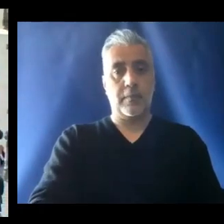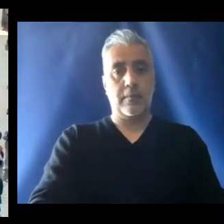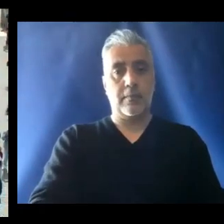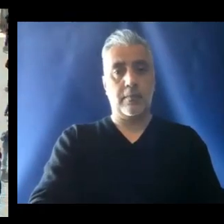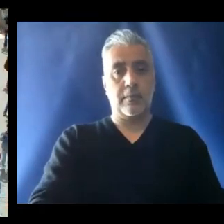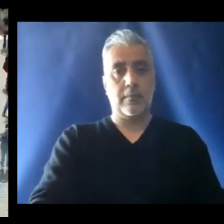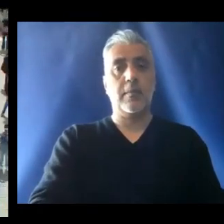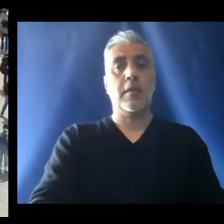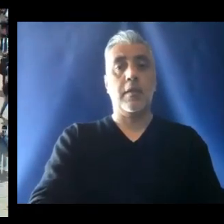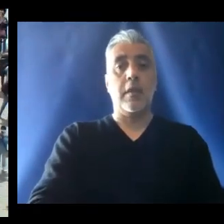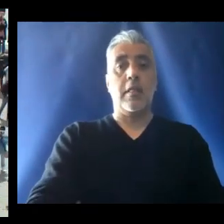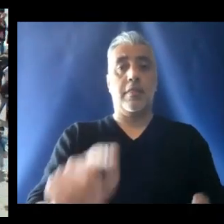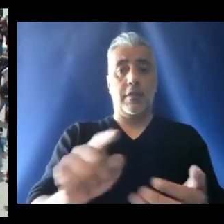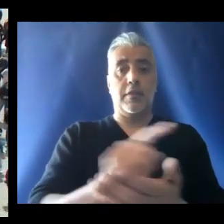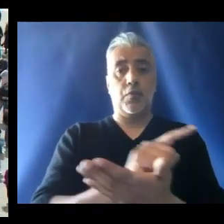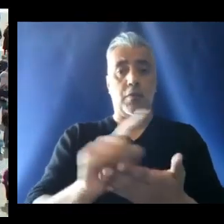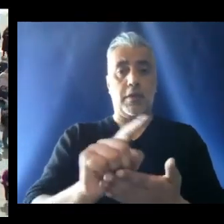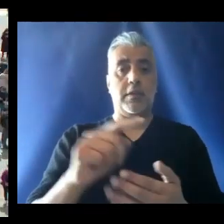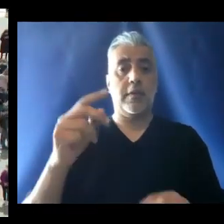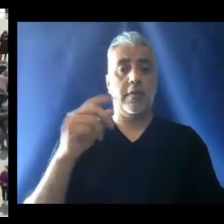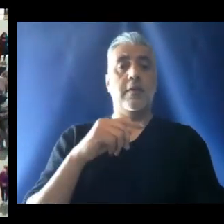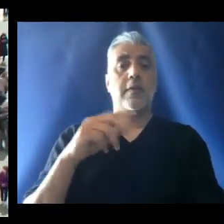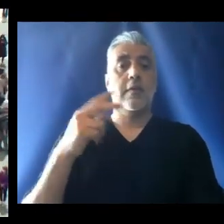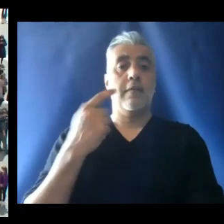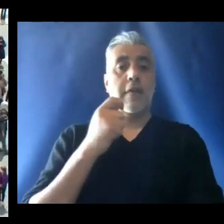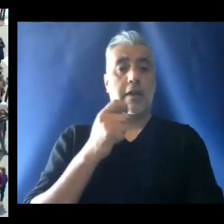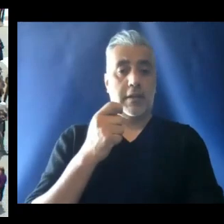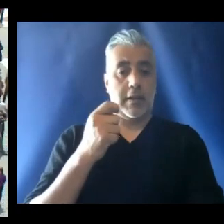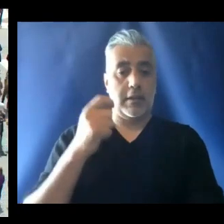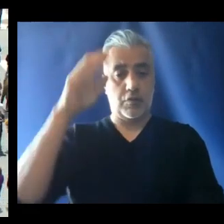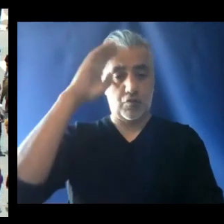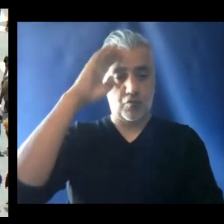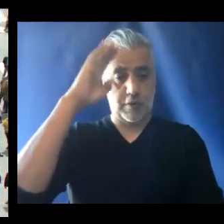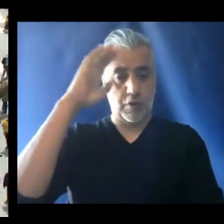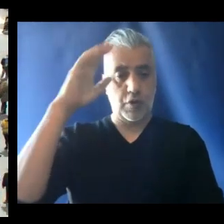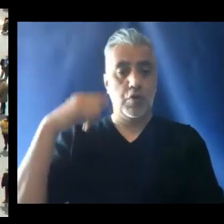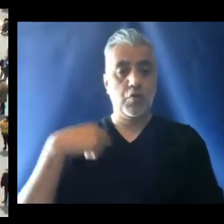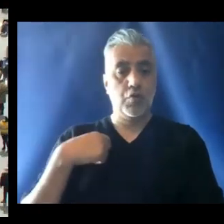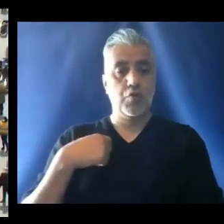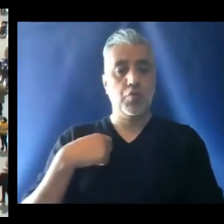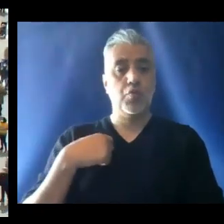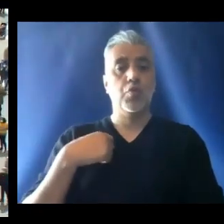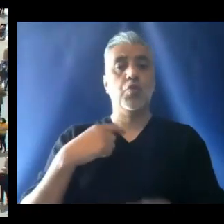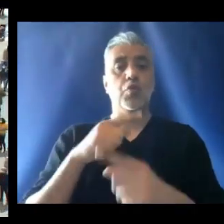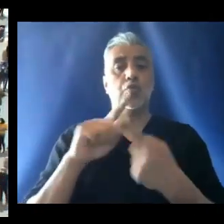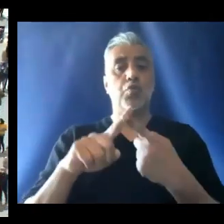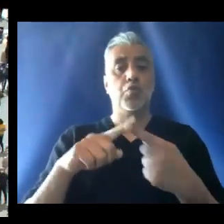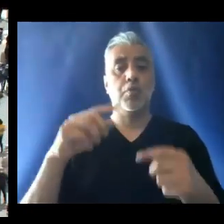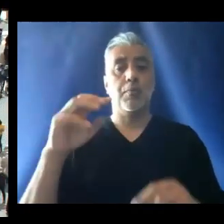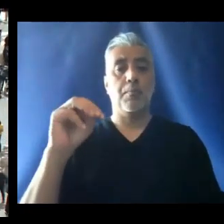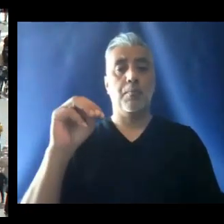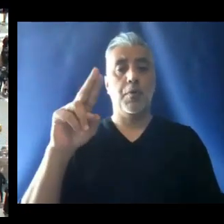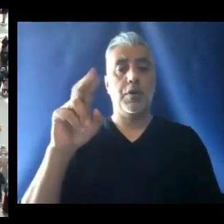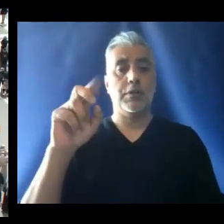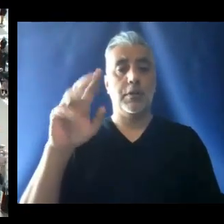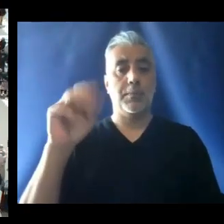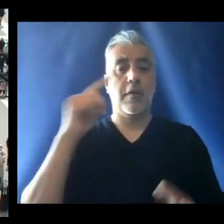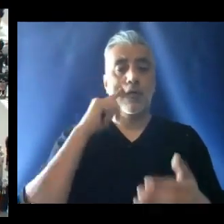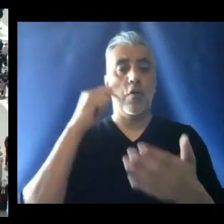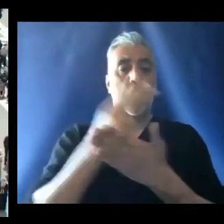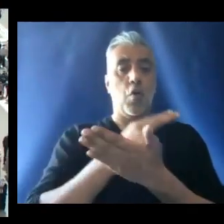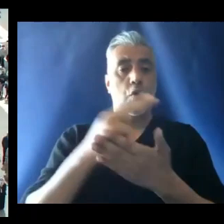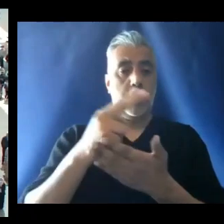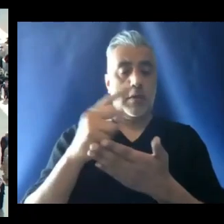This week, the Vatican sent greetings to Muslims as they started their holy